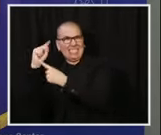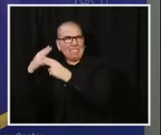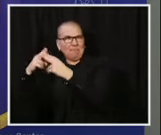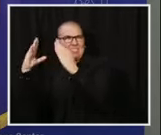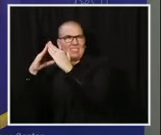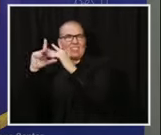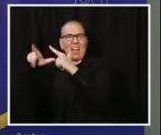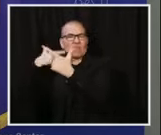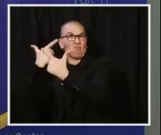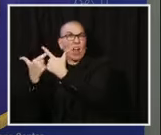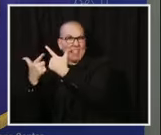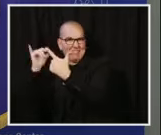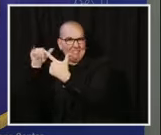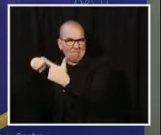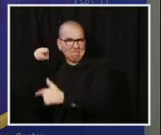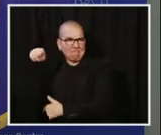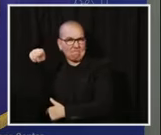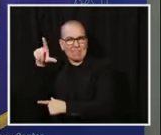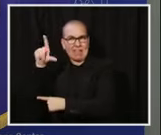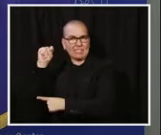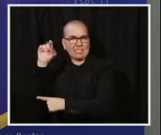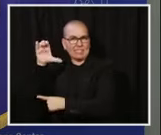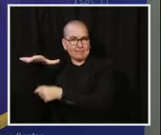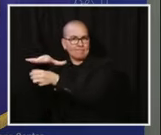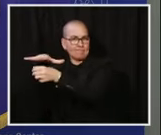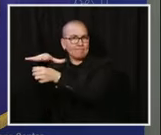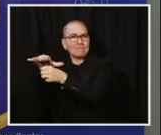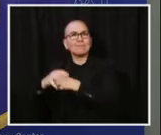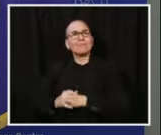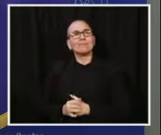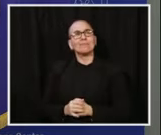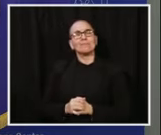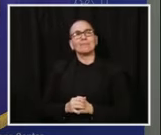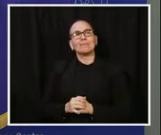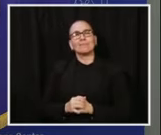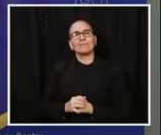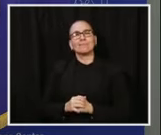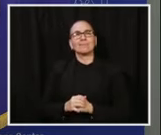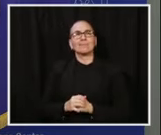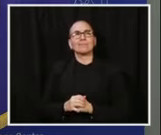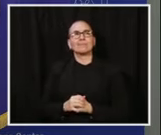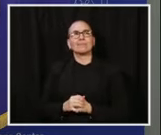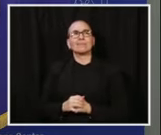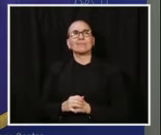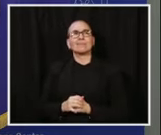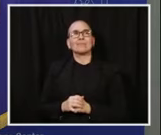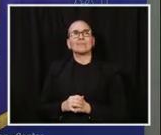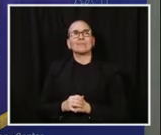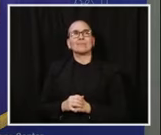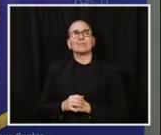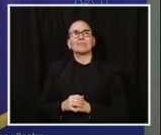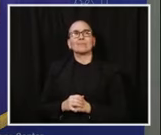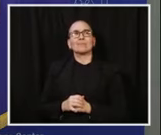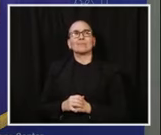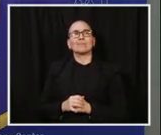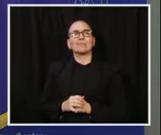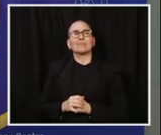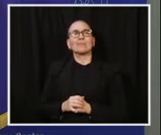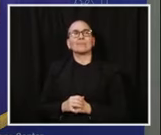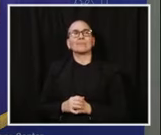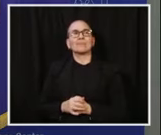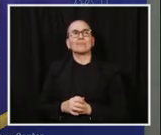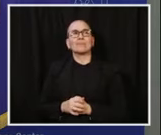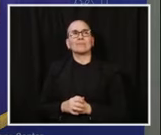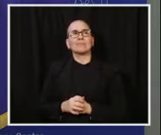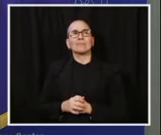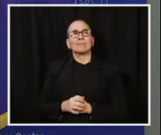spread, we were actually able to open up to general visitors. Our residents and families were so excited when they felt that we were heading in the